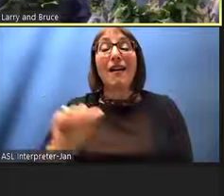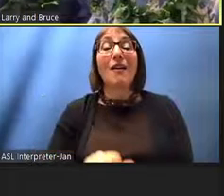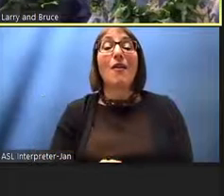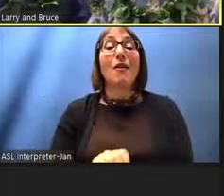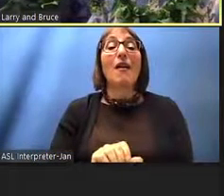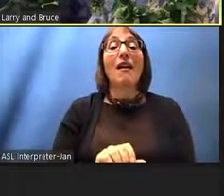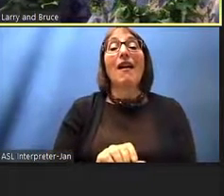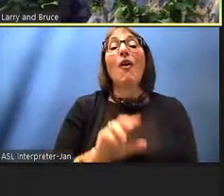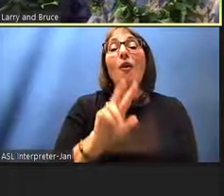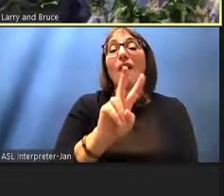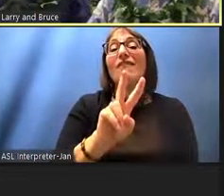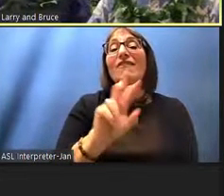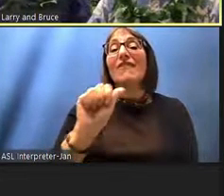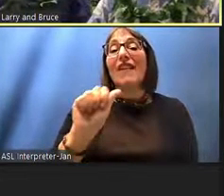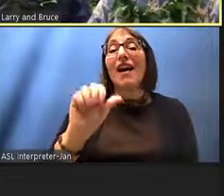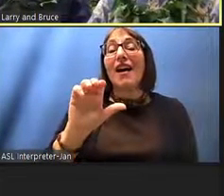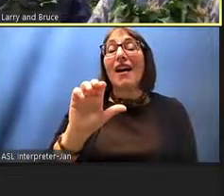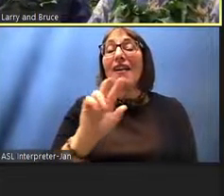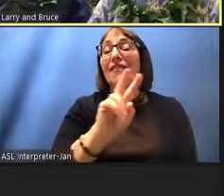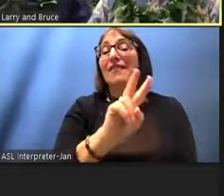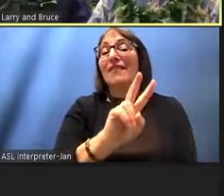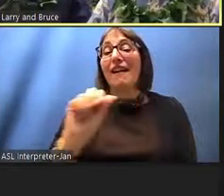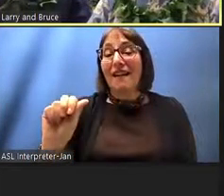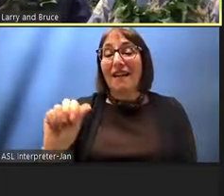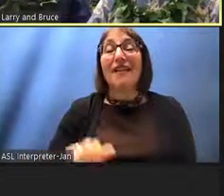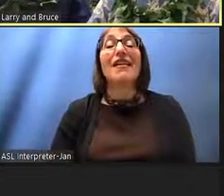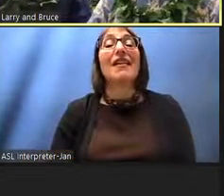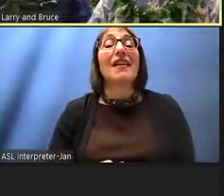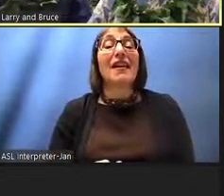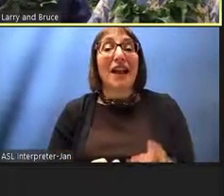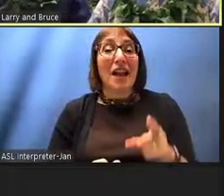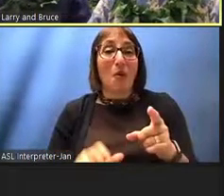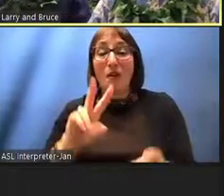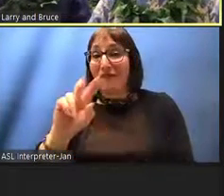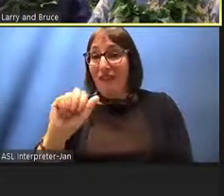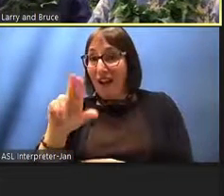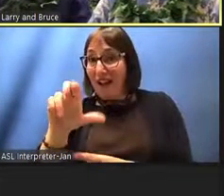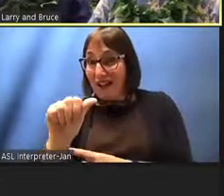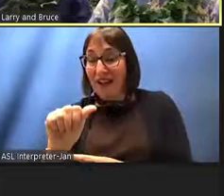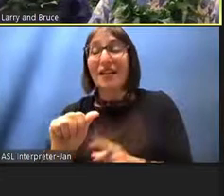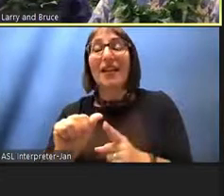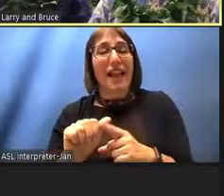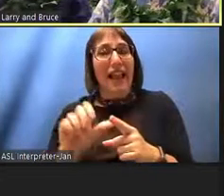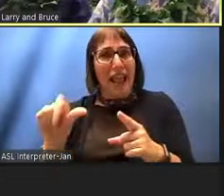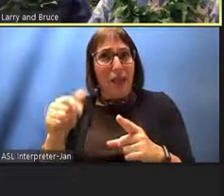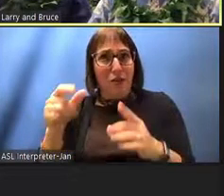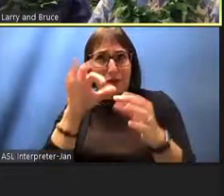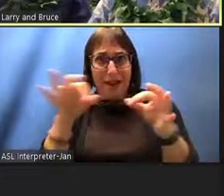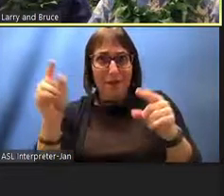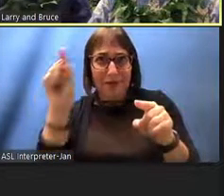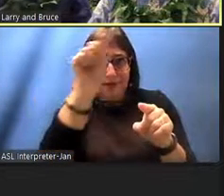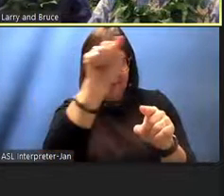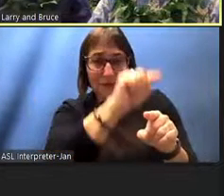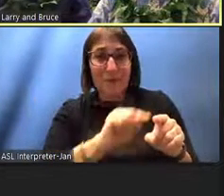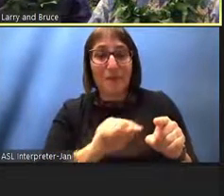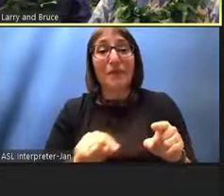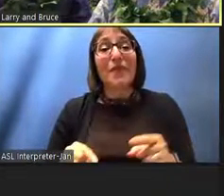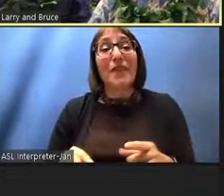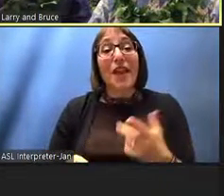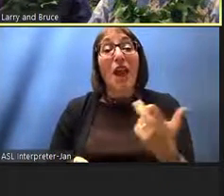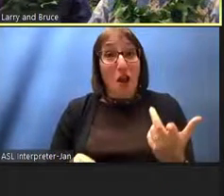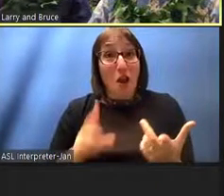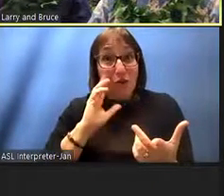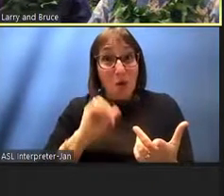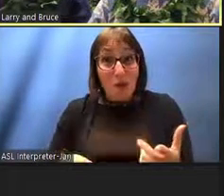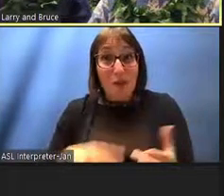in other polynesian languages maybe some of you have recently uh kept up with the two-year voyage around